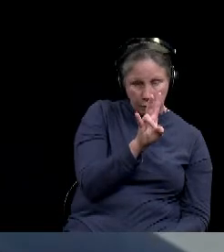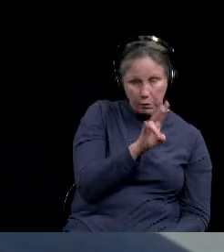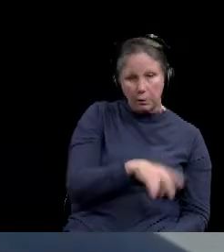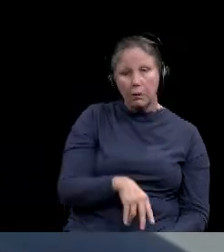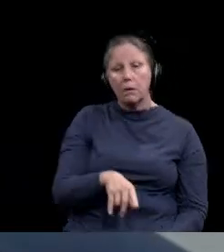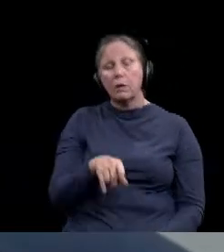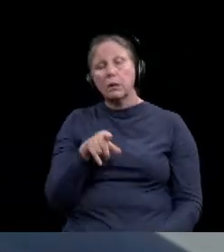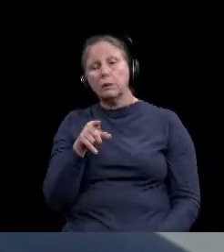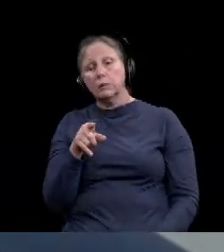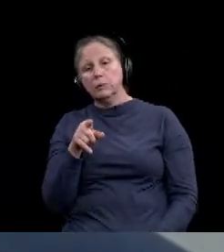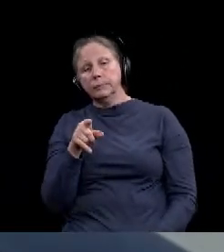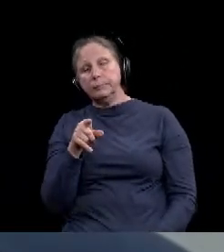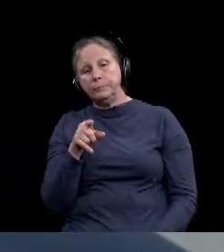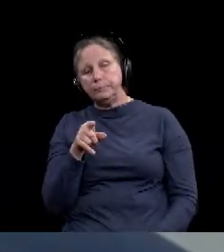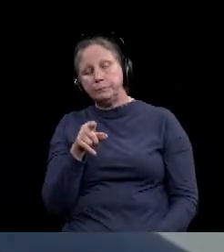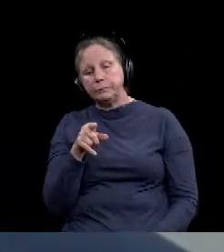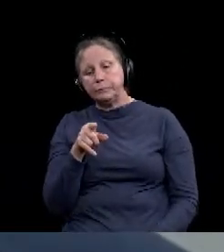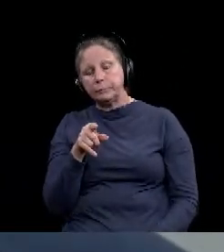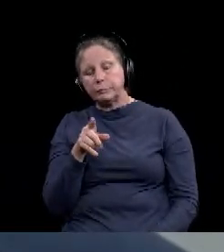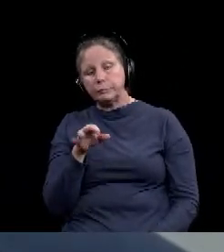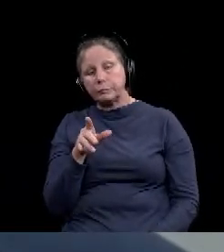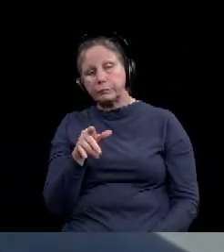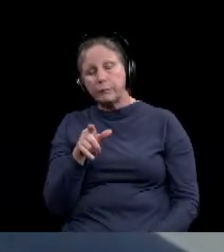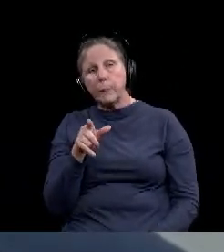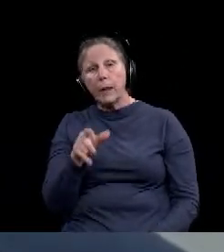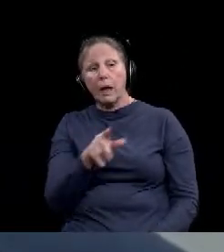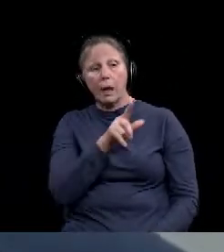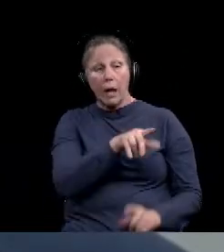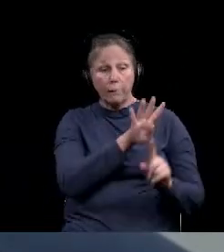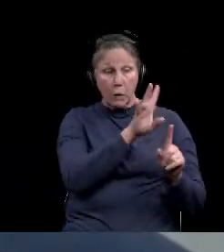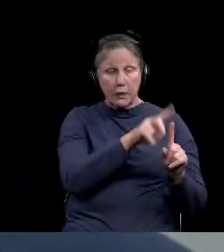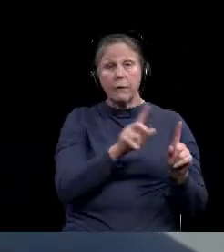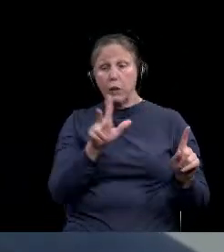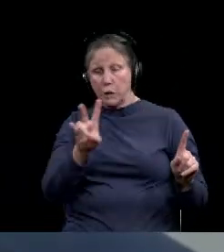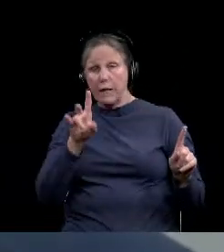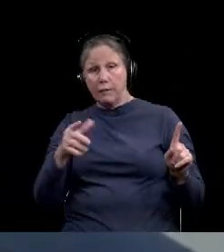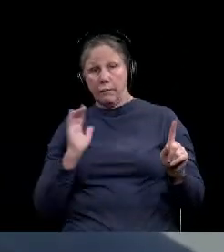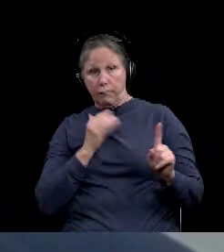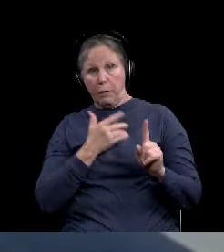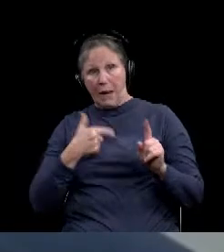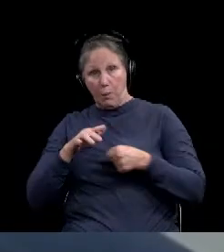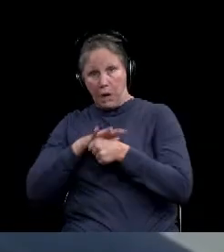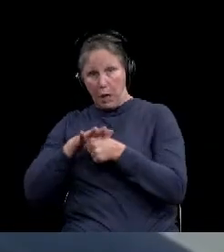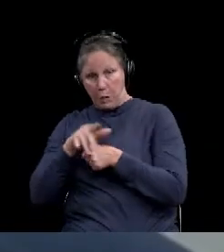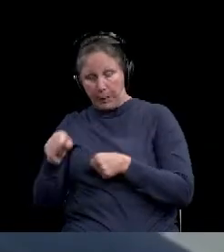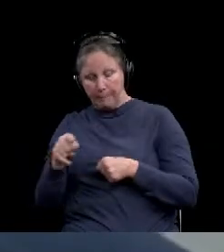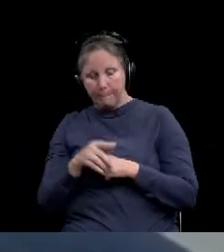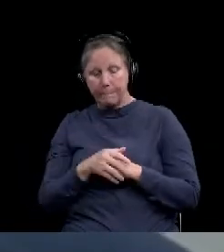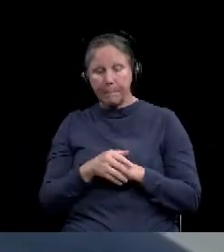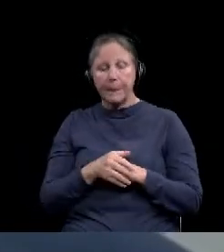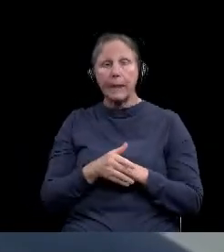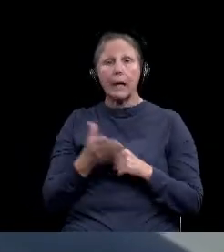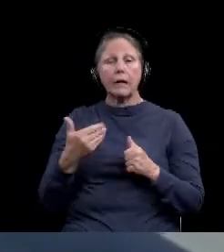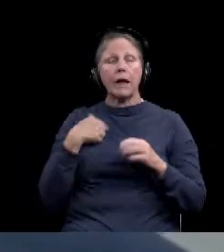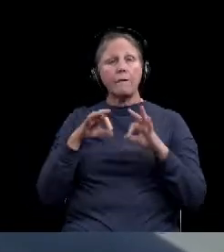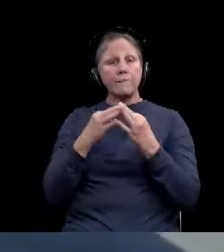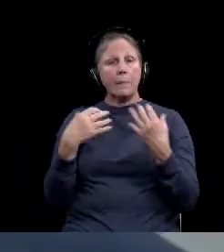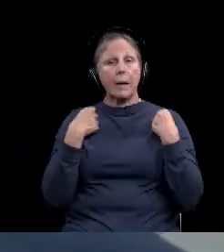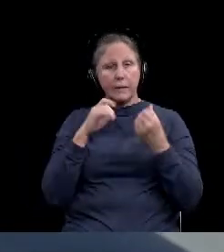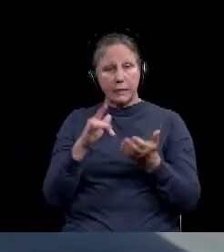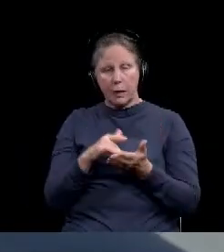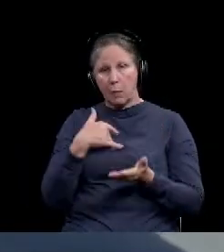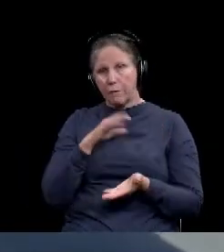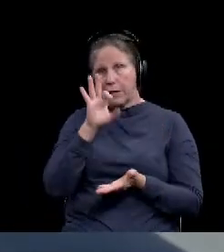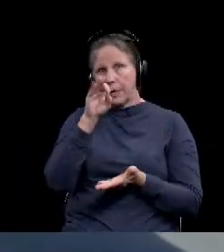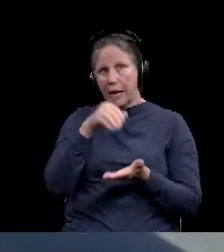37 are McClendon County residents. And here at Family Health Center, we have 9